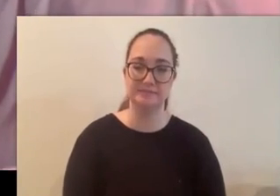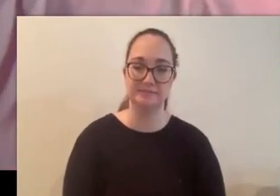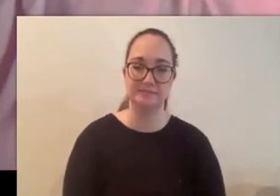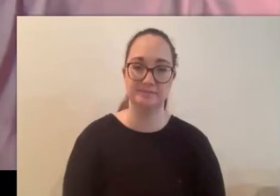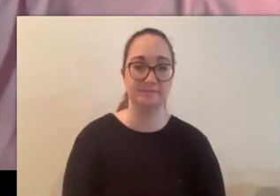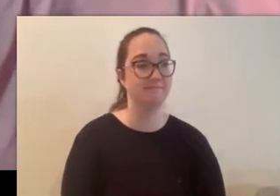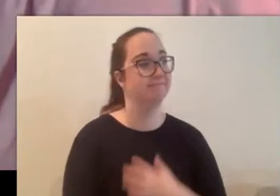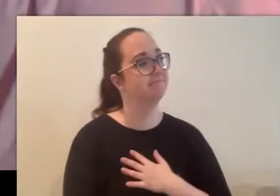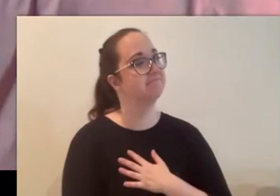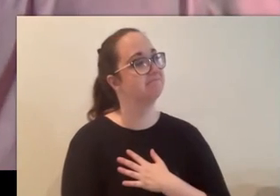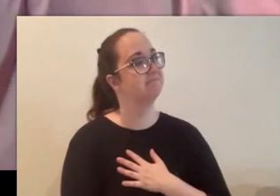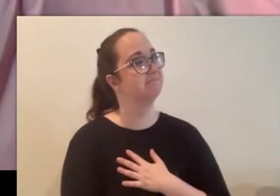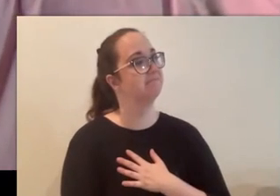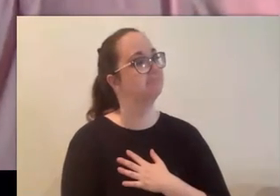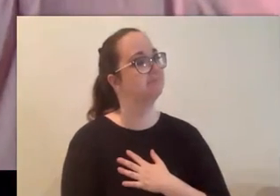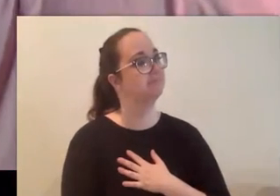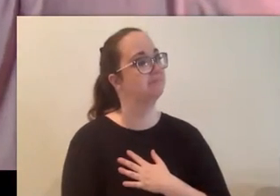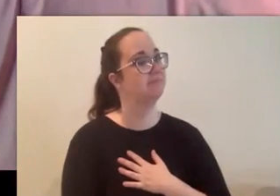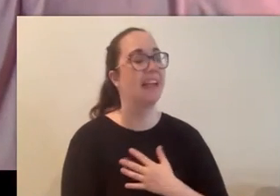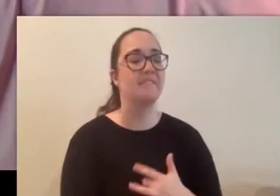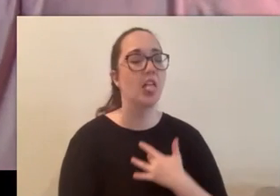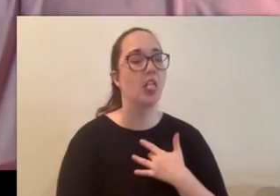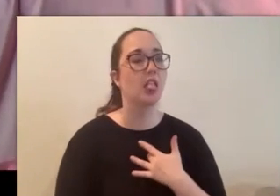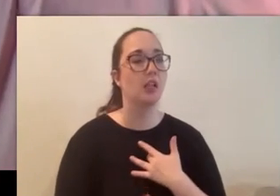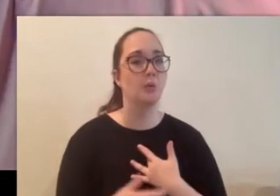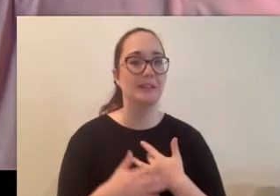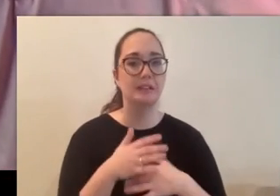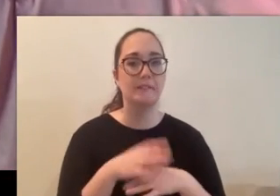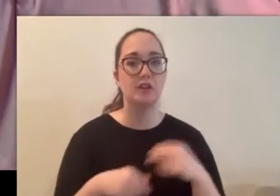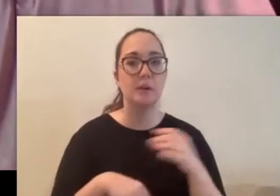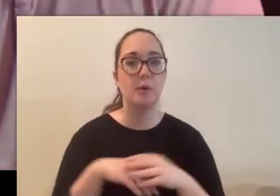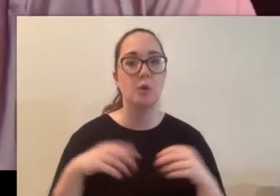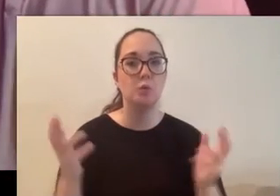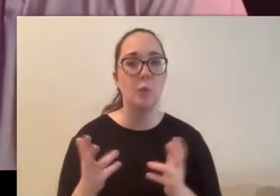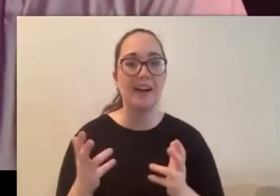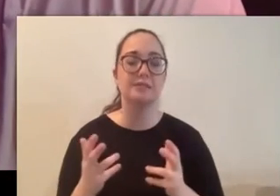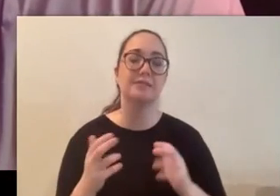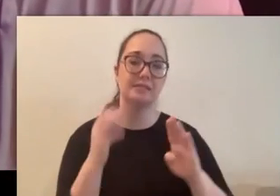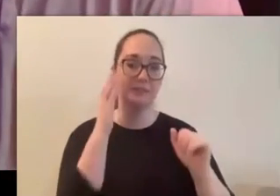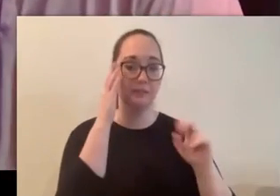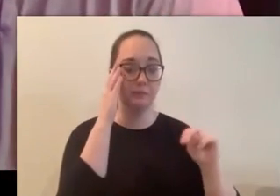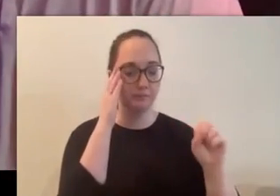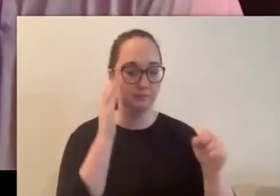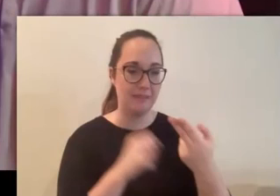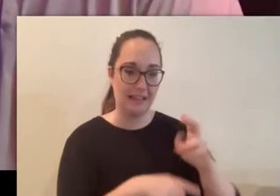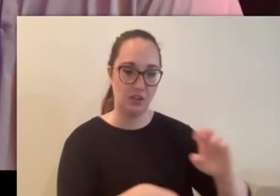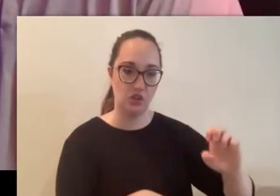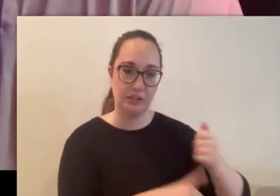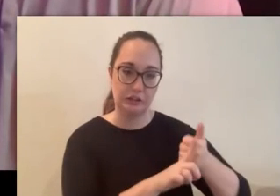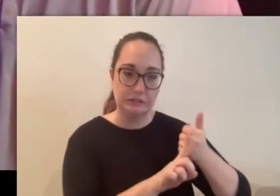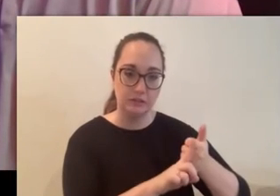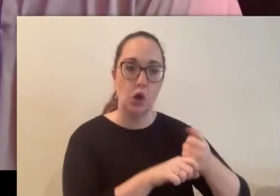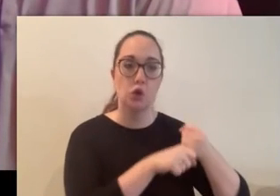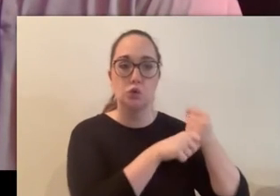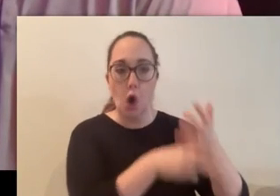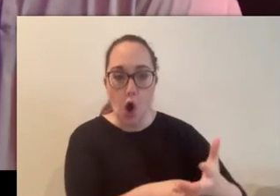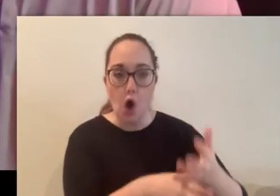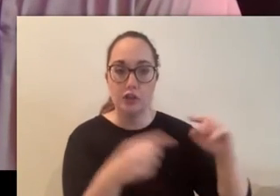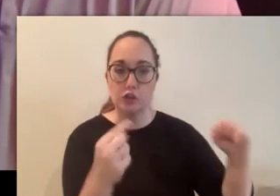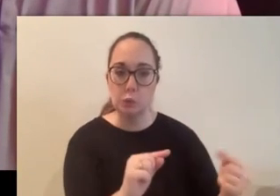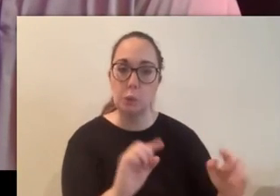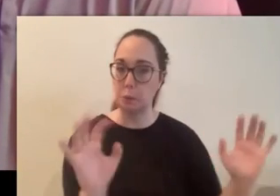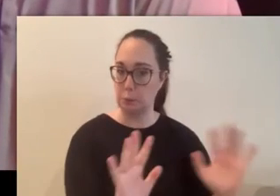you know the only thing that i find comfort in is knowing that the banshee doesn't typically cause harm so